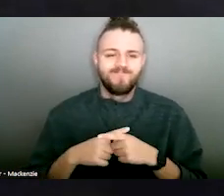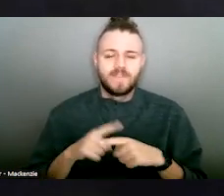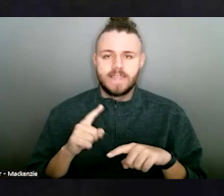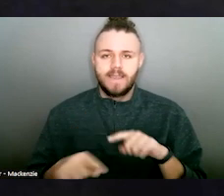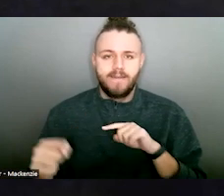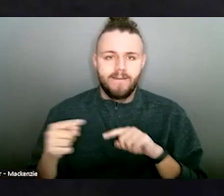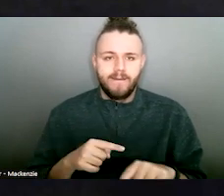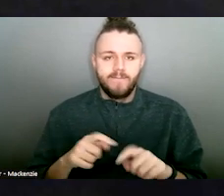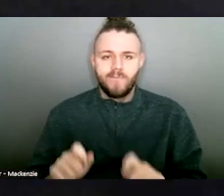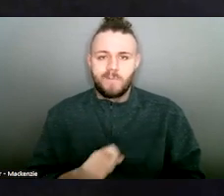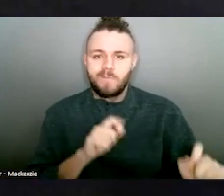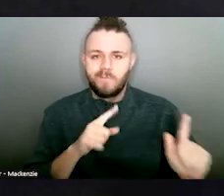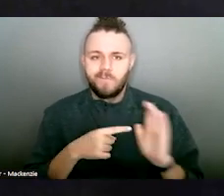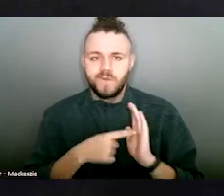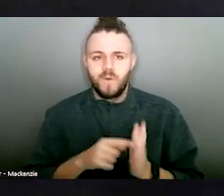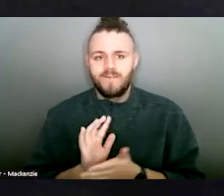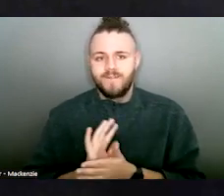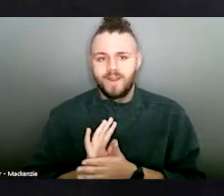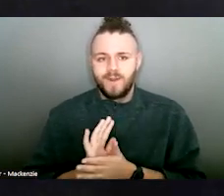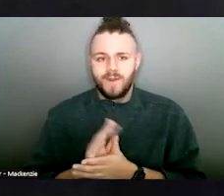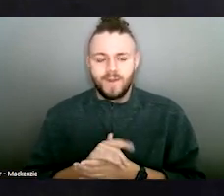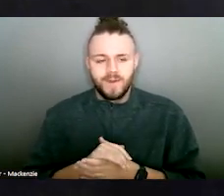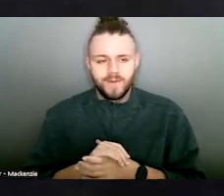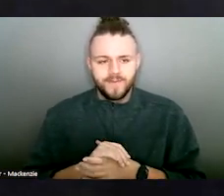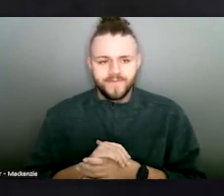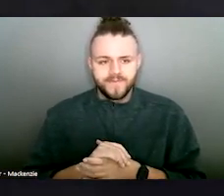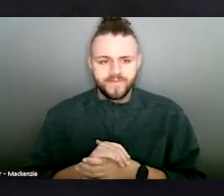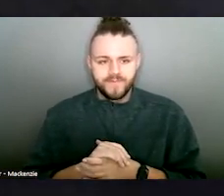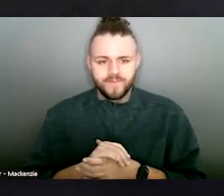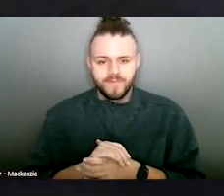meeting. They come with us with our program.